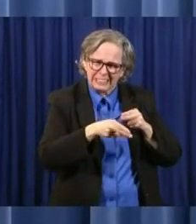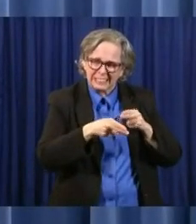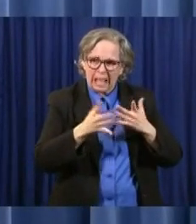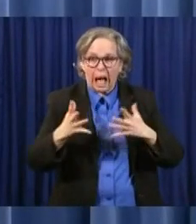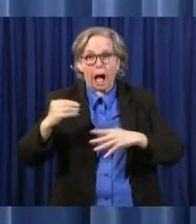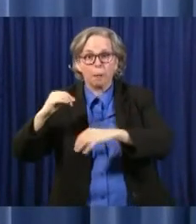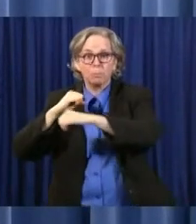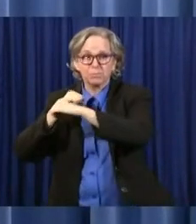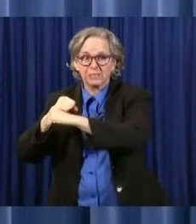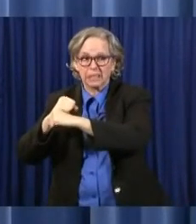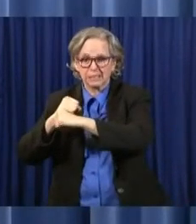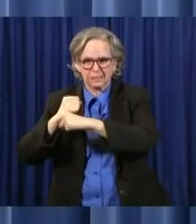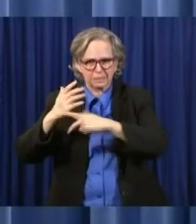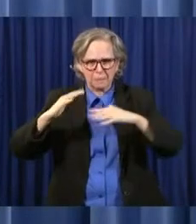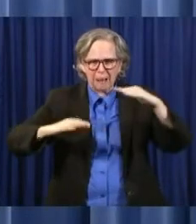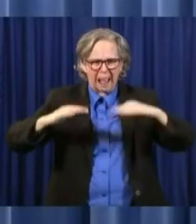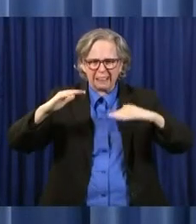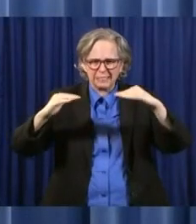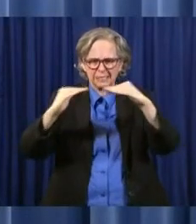of our students.